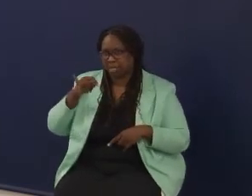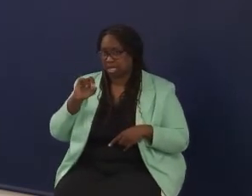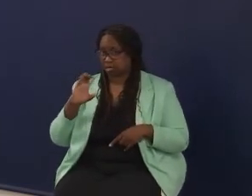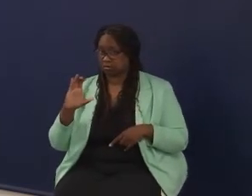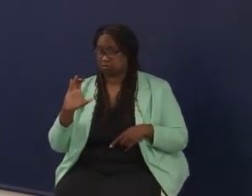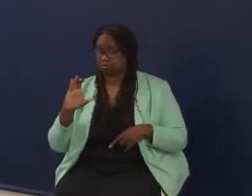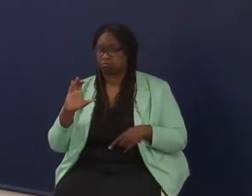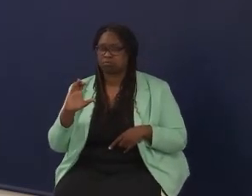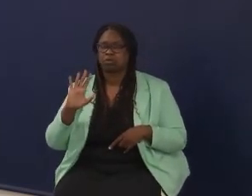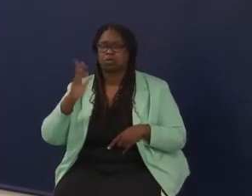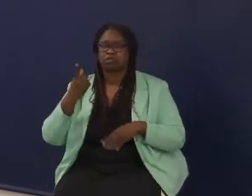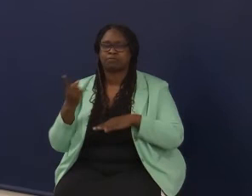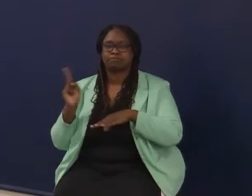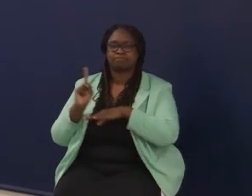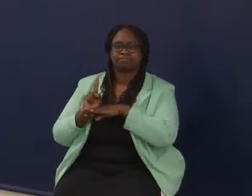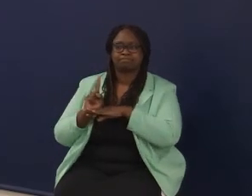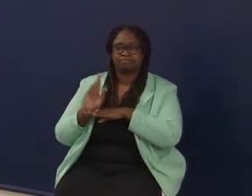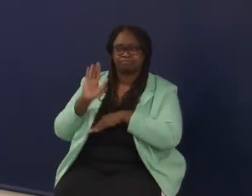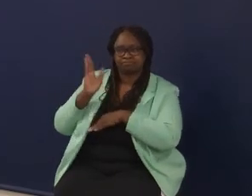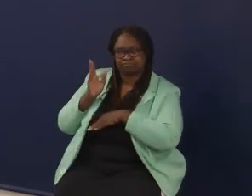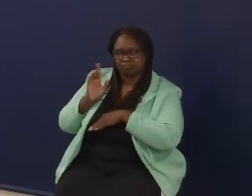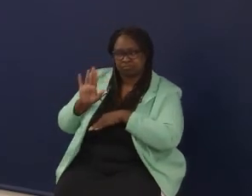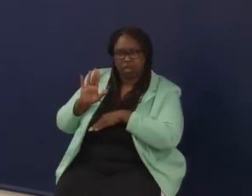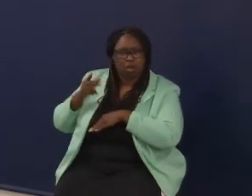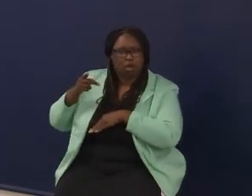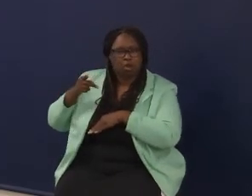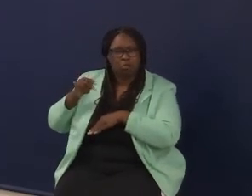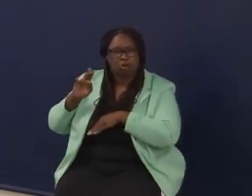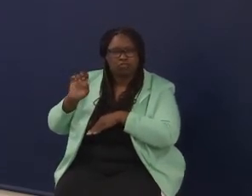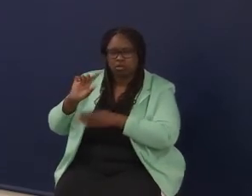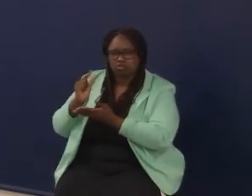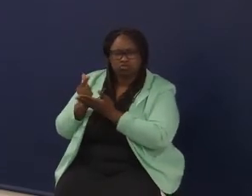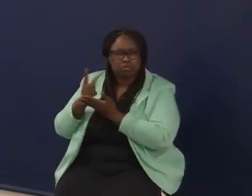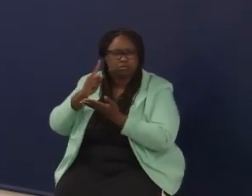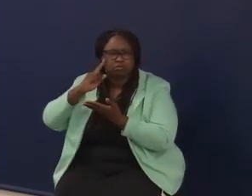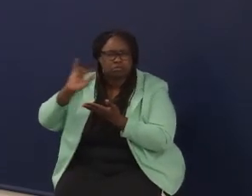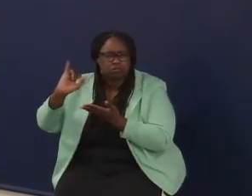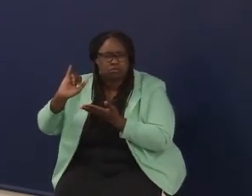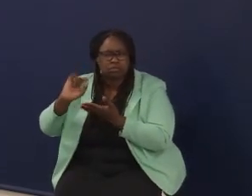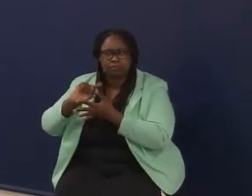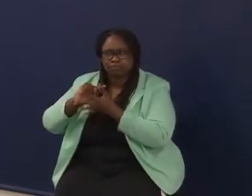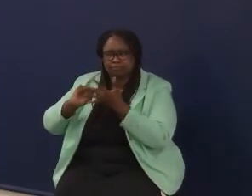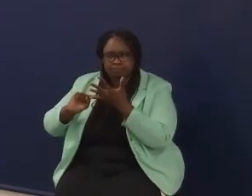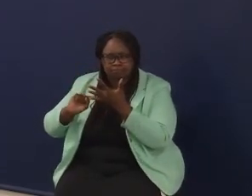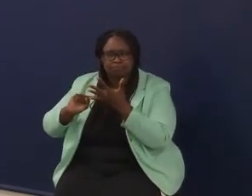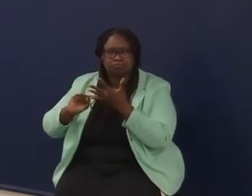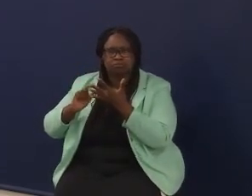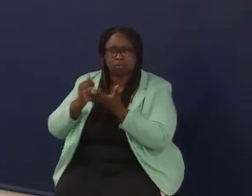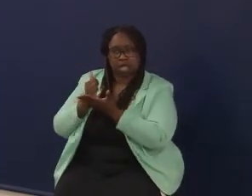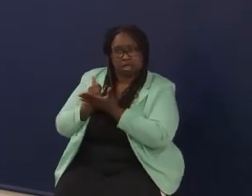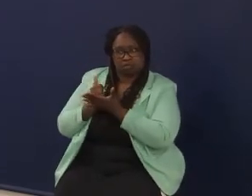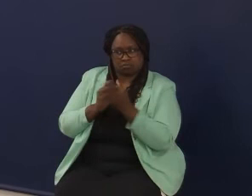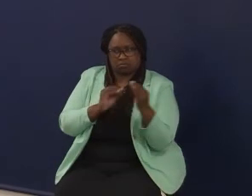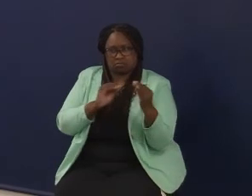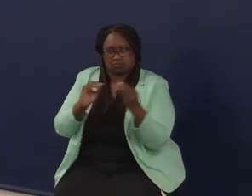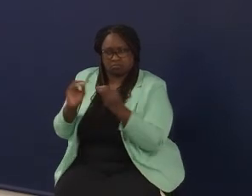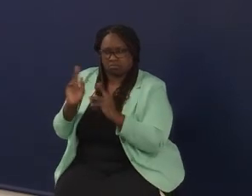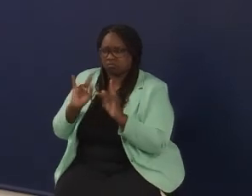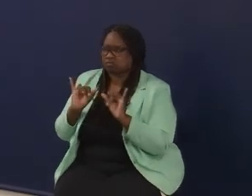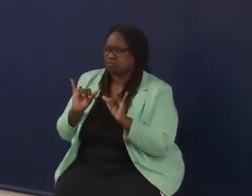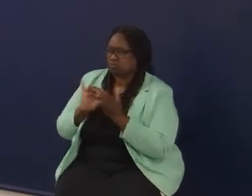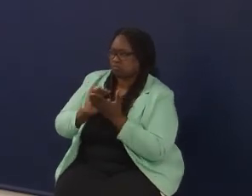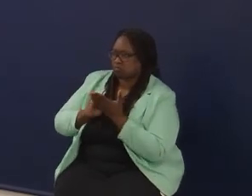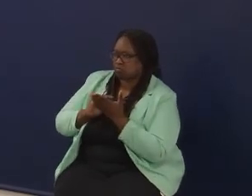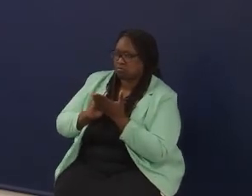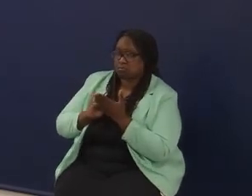to be talking about their profile of graduate and how they're assessing that and moving forward so others can learn. But